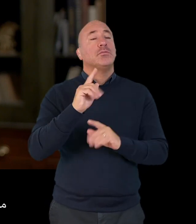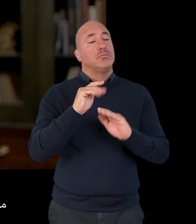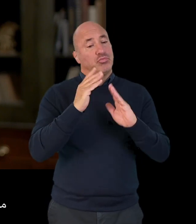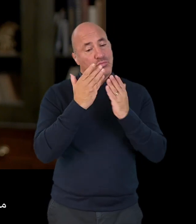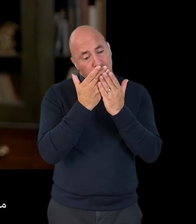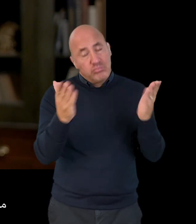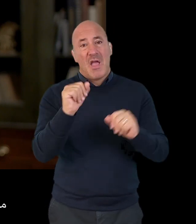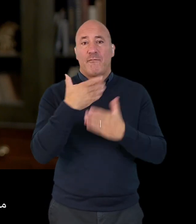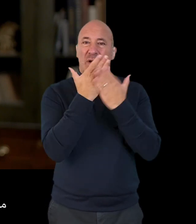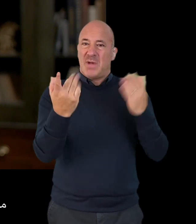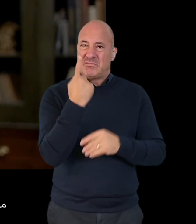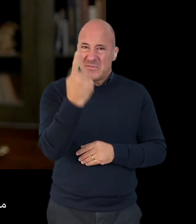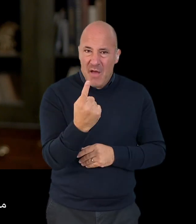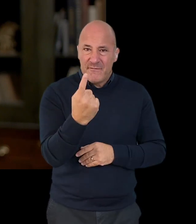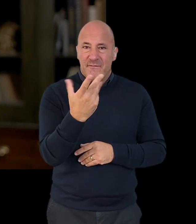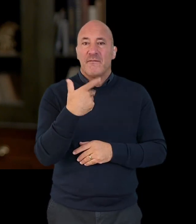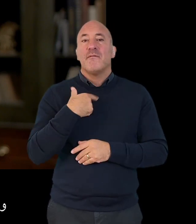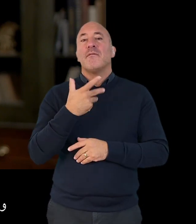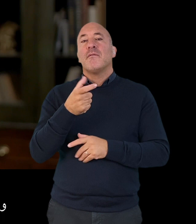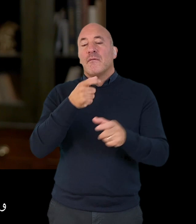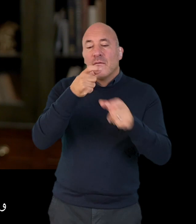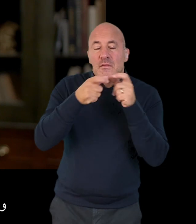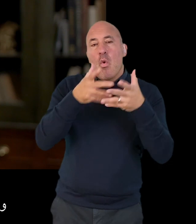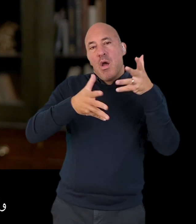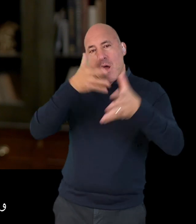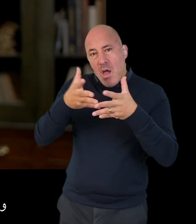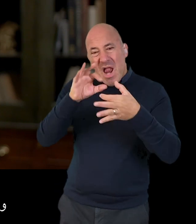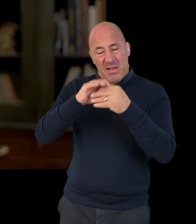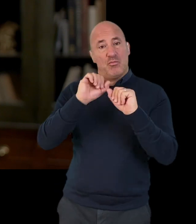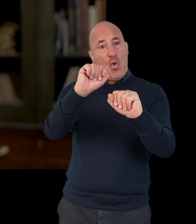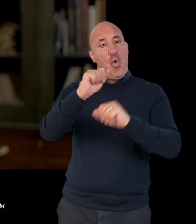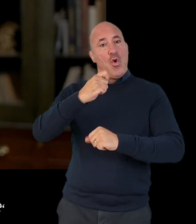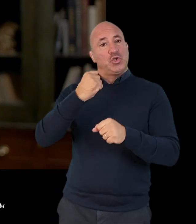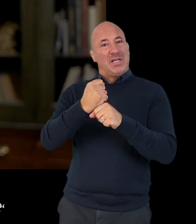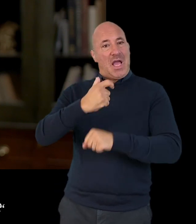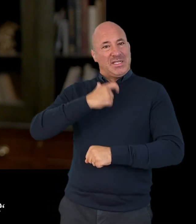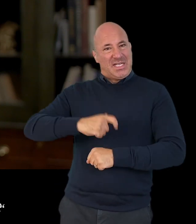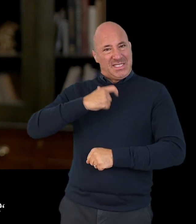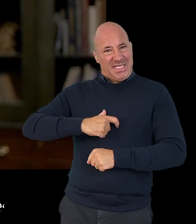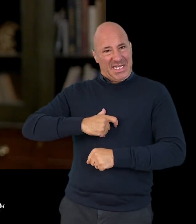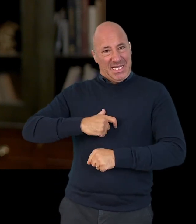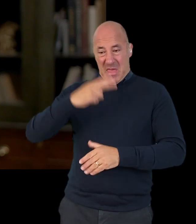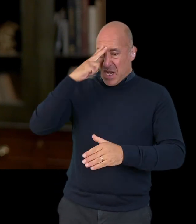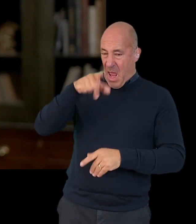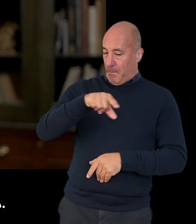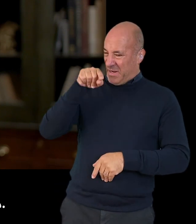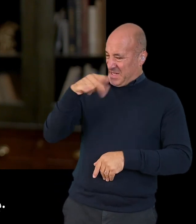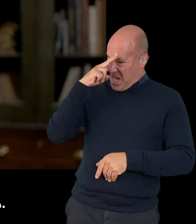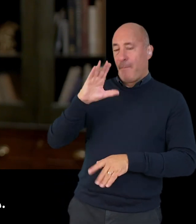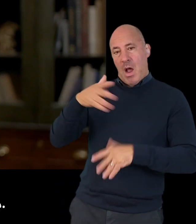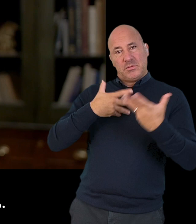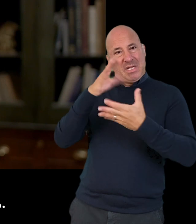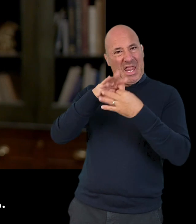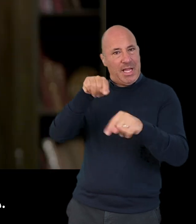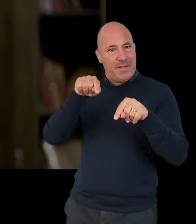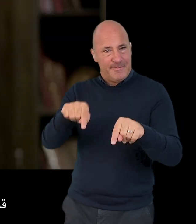to be treated with respect and to be referred to and addressed in your gender identity using the name